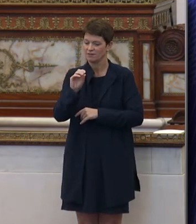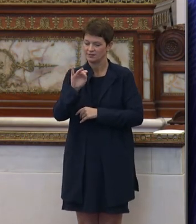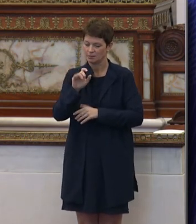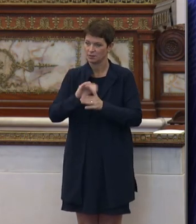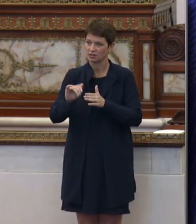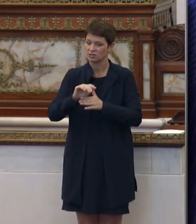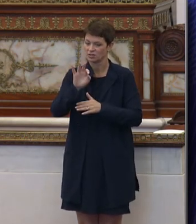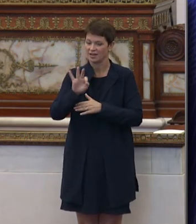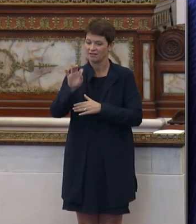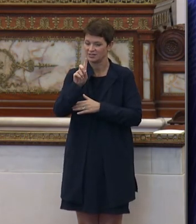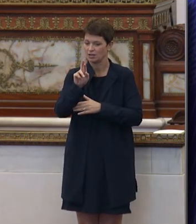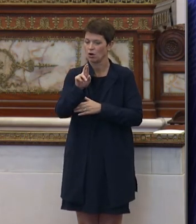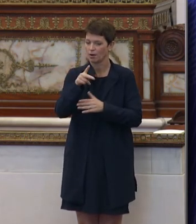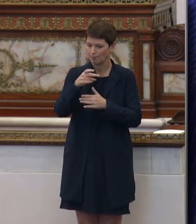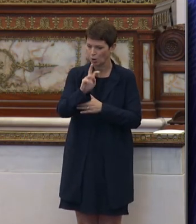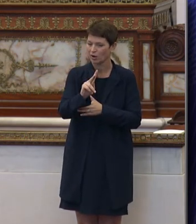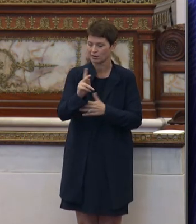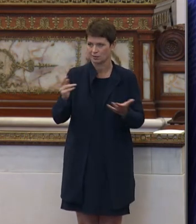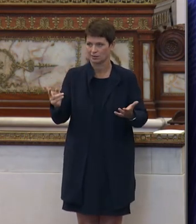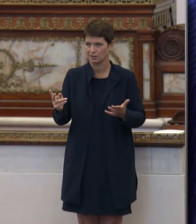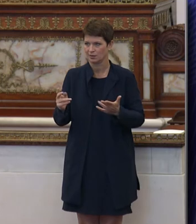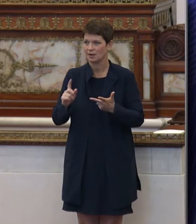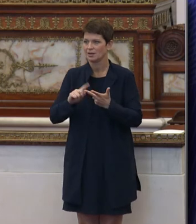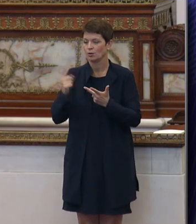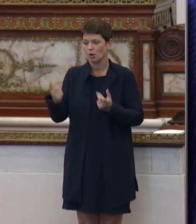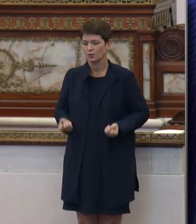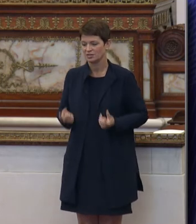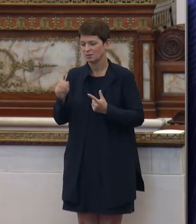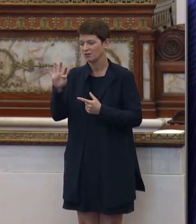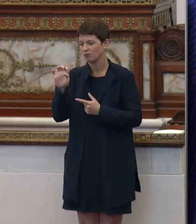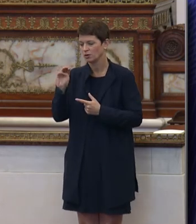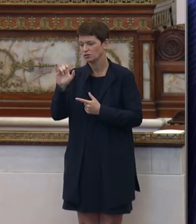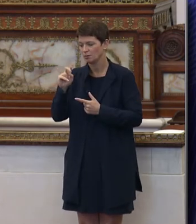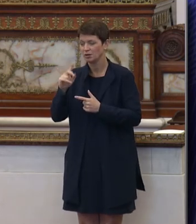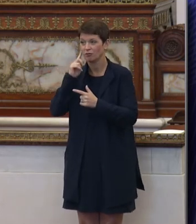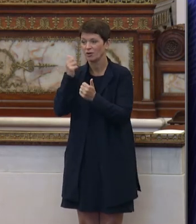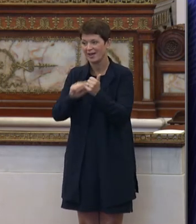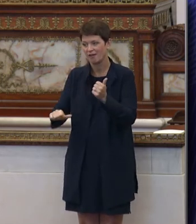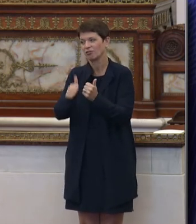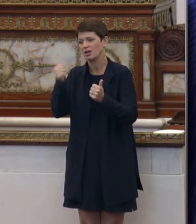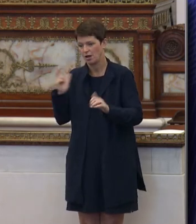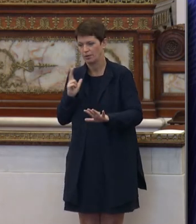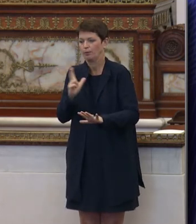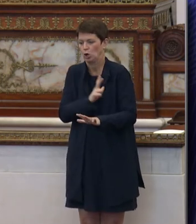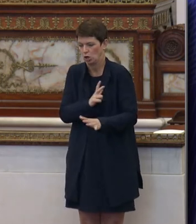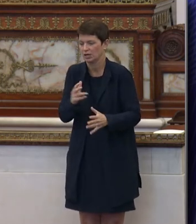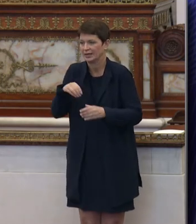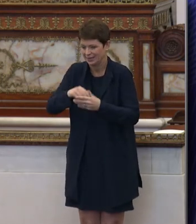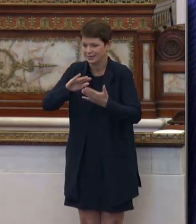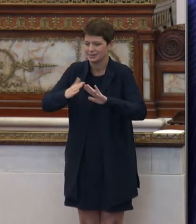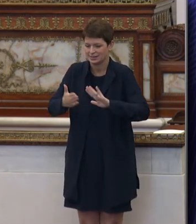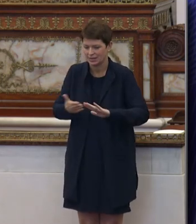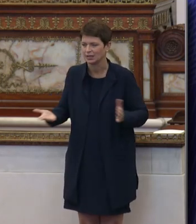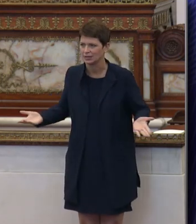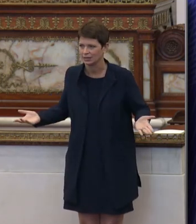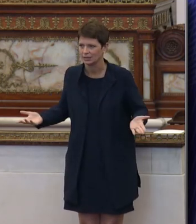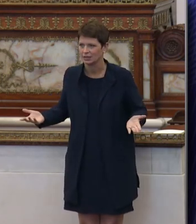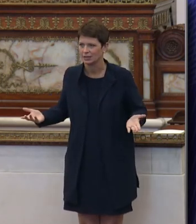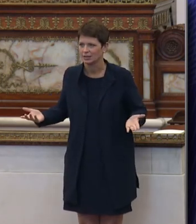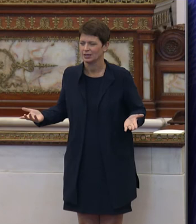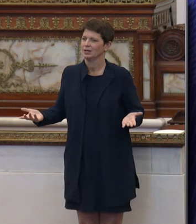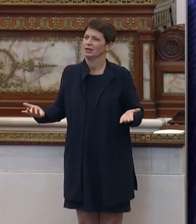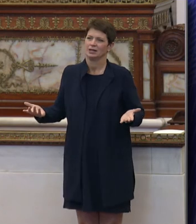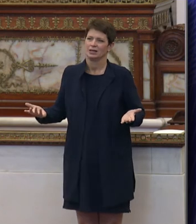at FDR Park. And then we're only spending $400 million for every other park in the city, right? And those,